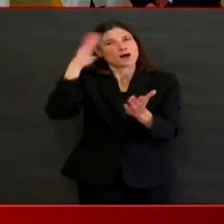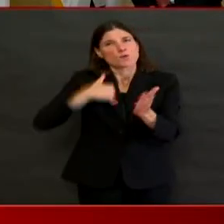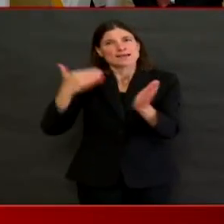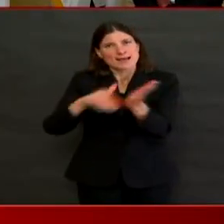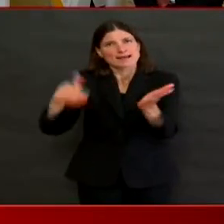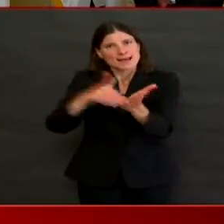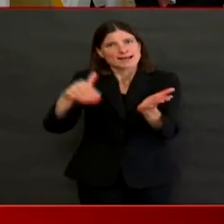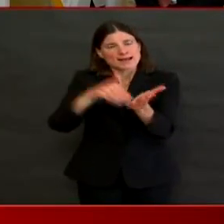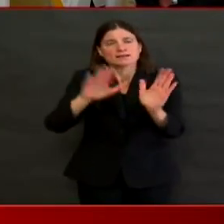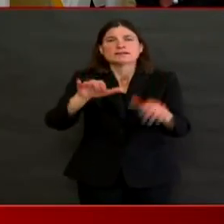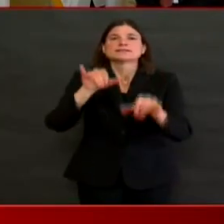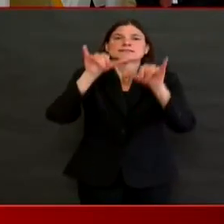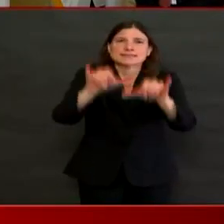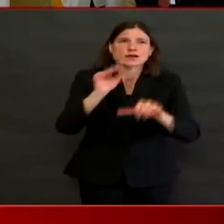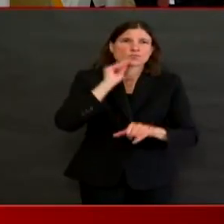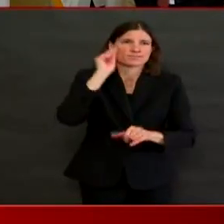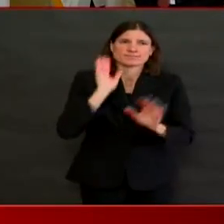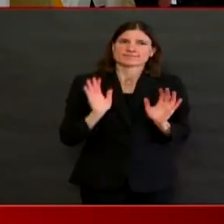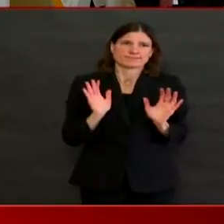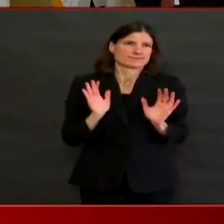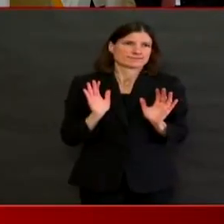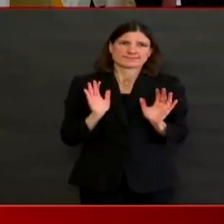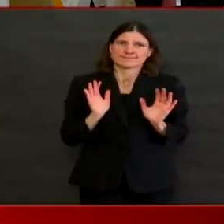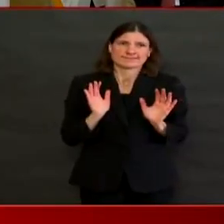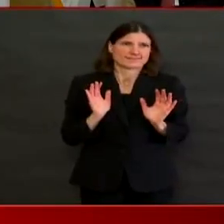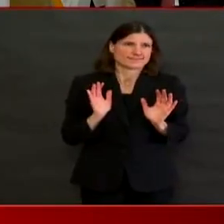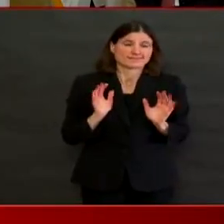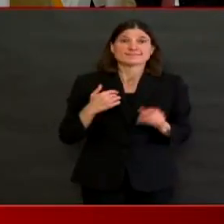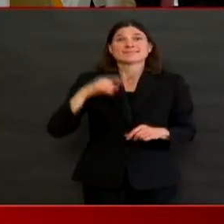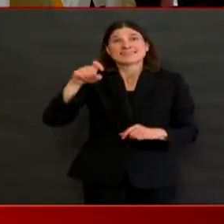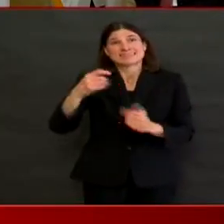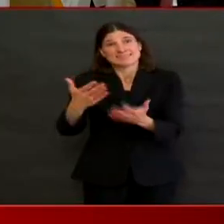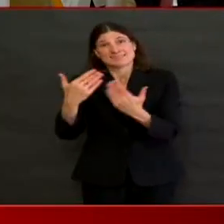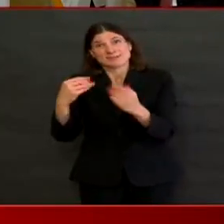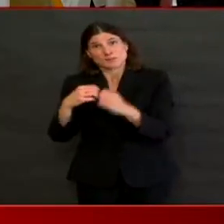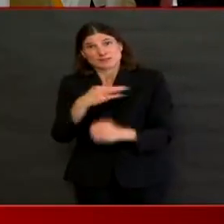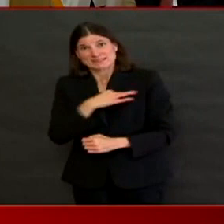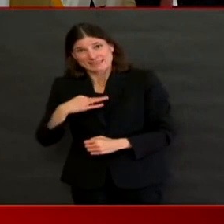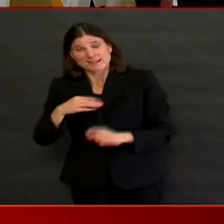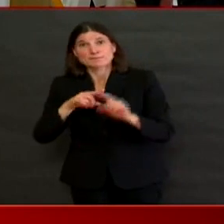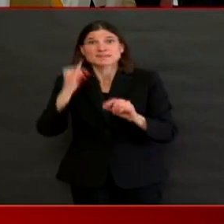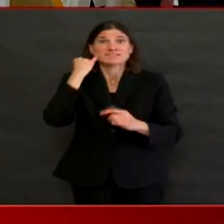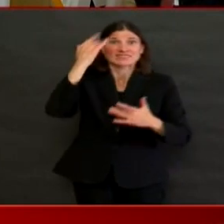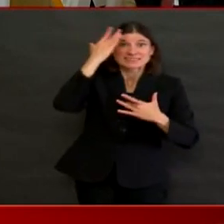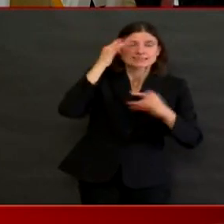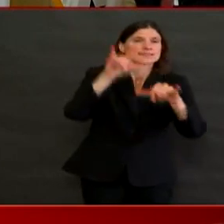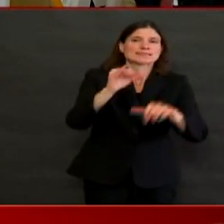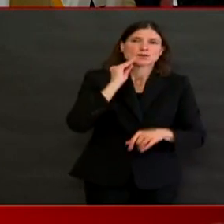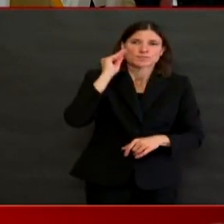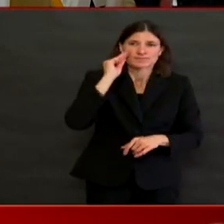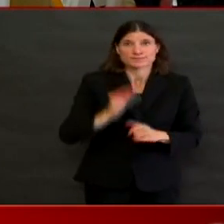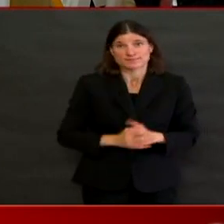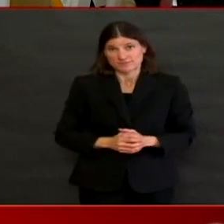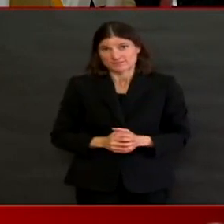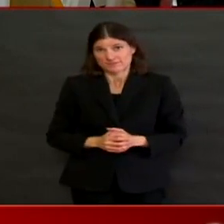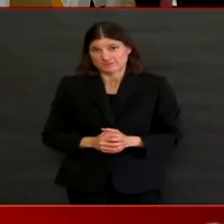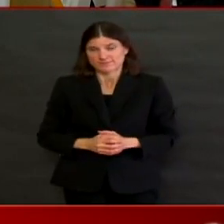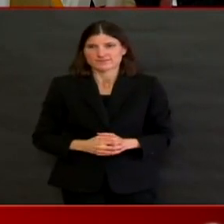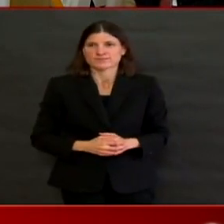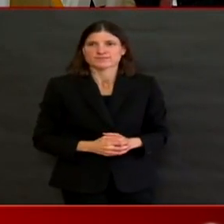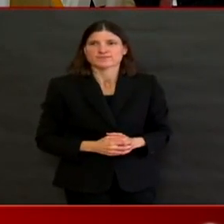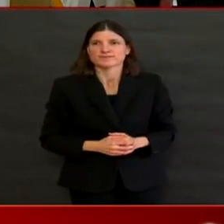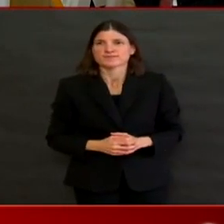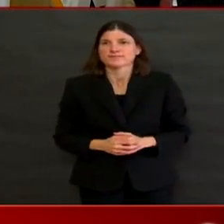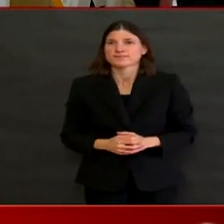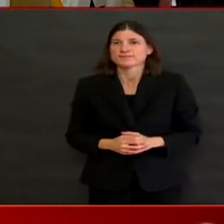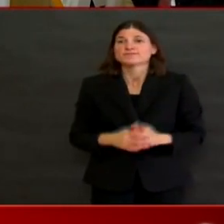Good afternoon. We begin this briefing with a question by Steve Alquist of Uprise R.I. He must be the fastest typer of all